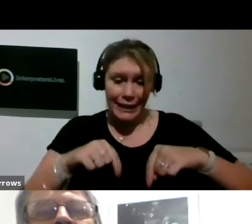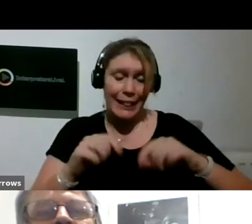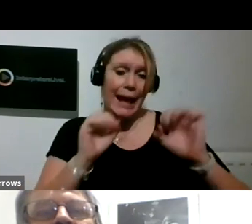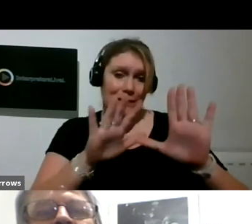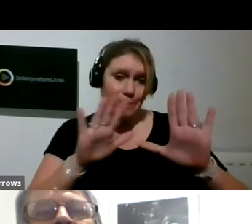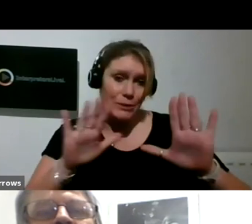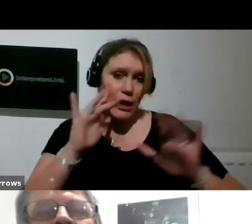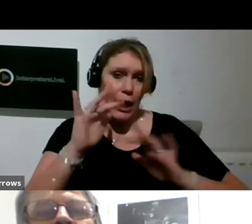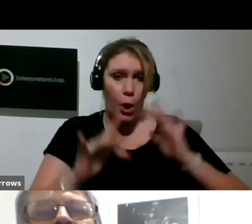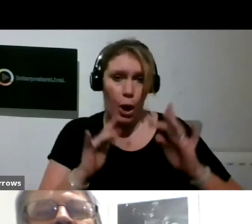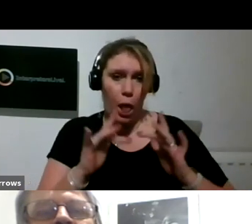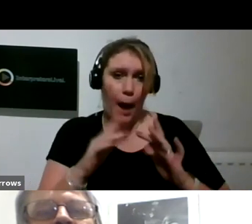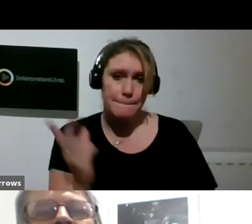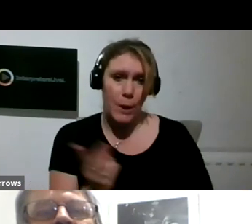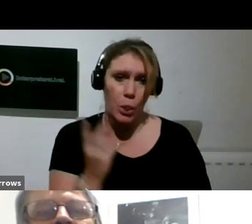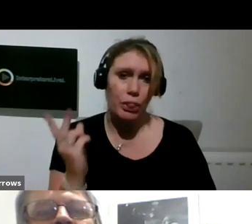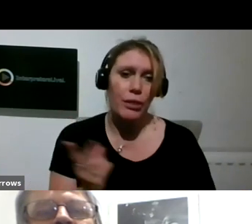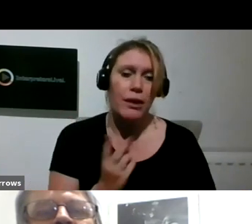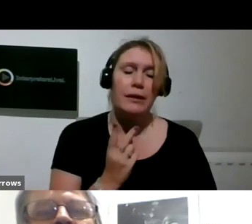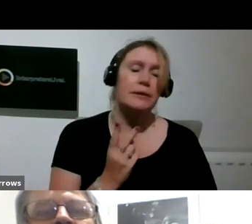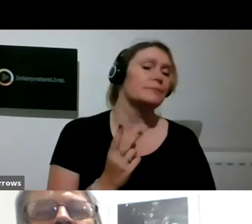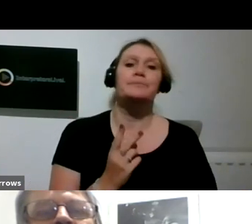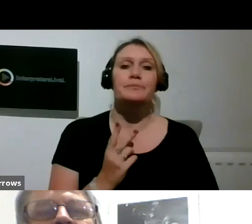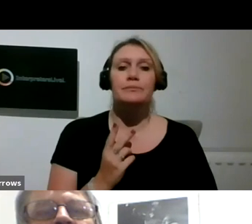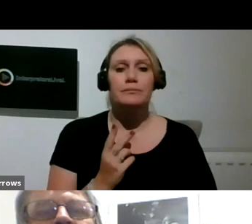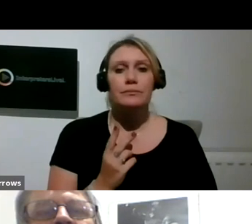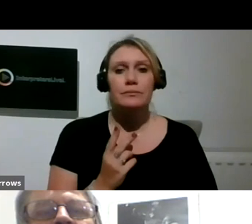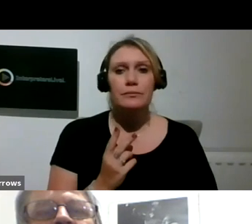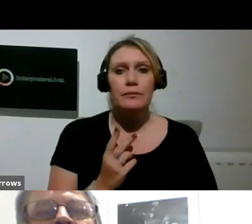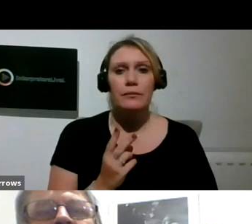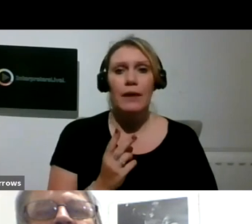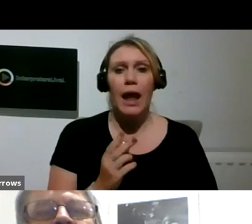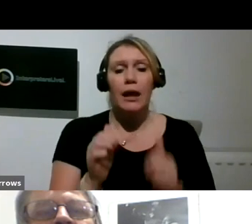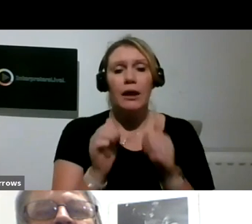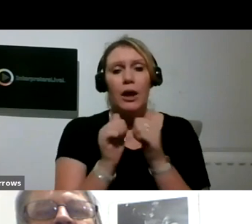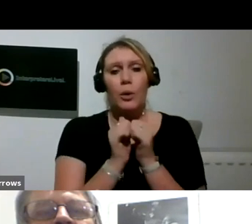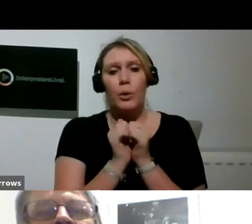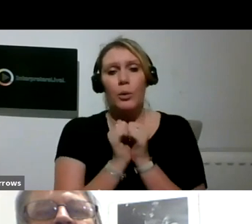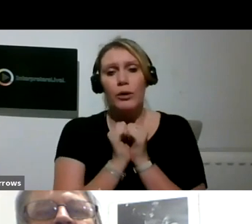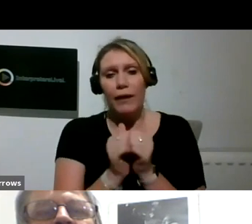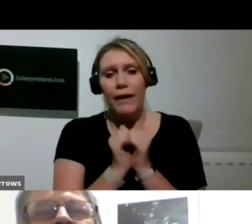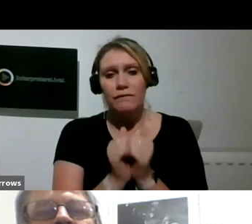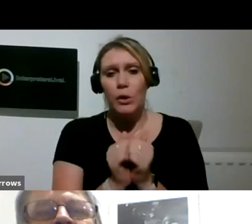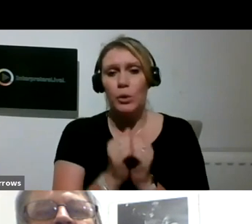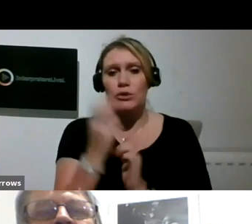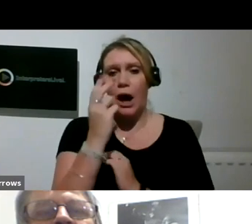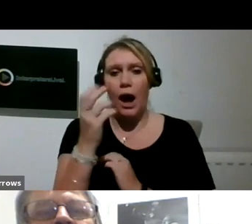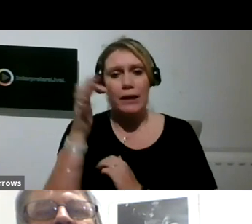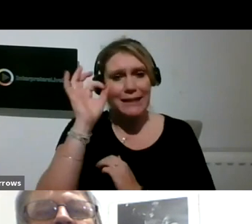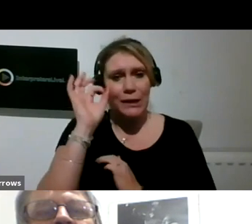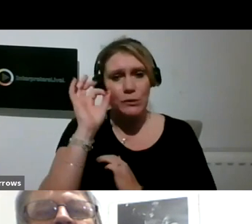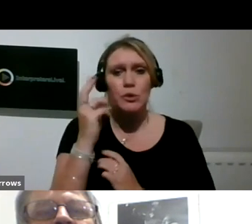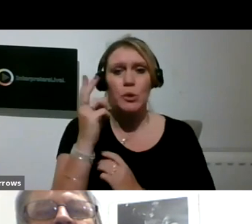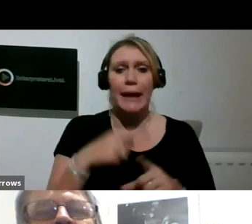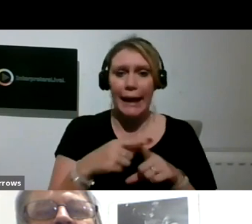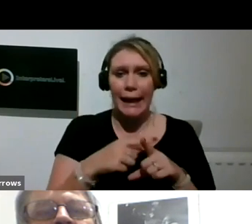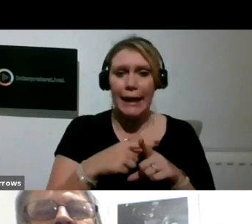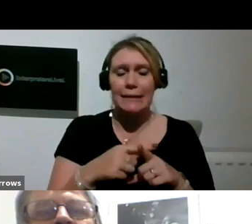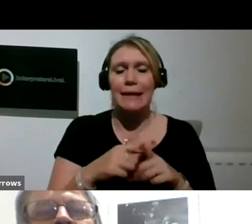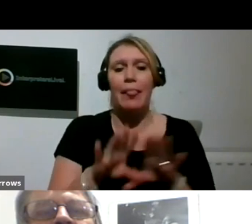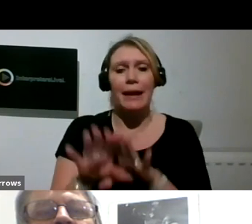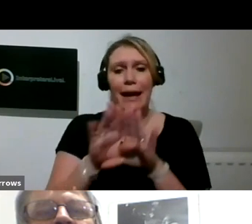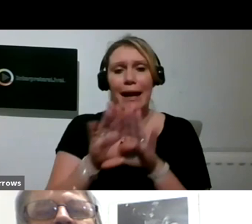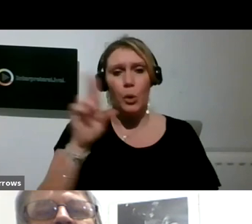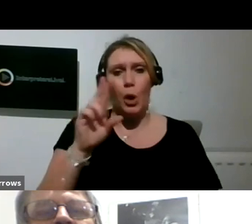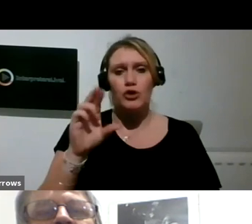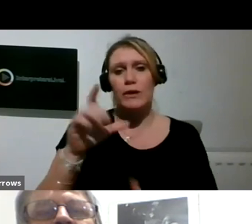online. Like I say, we're incredibly grateful to Arts Council England and the National Lottery Community Fund for all of